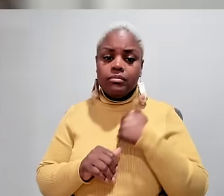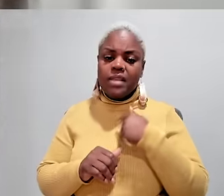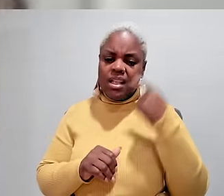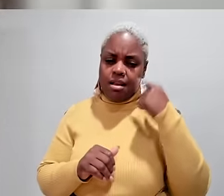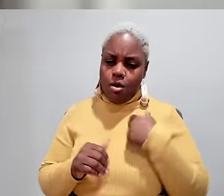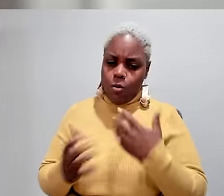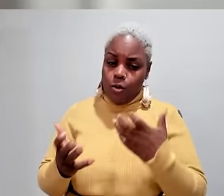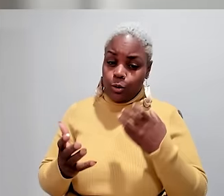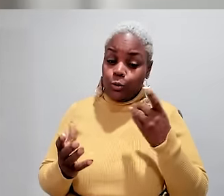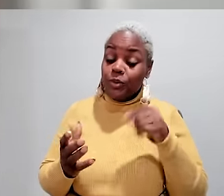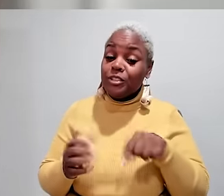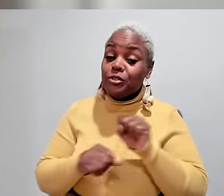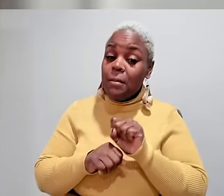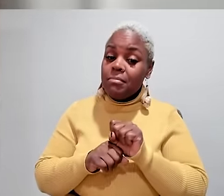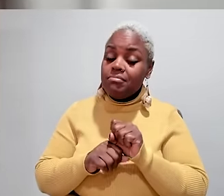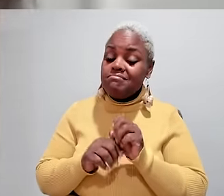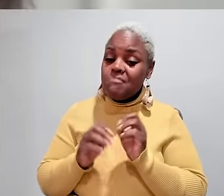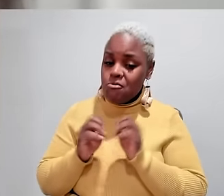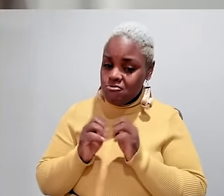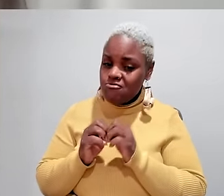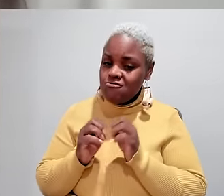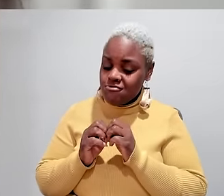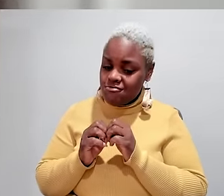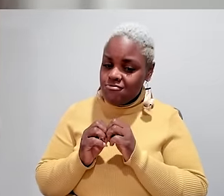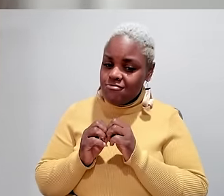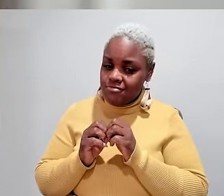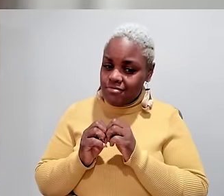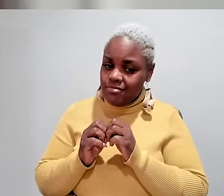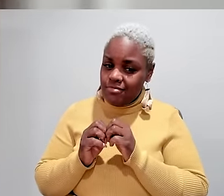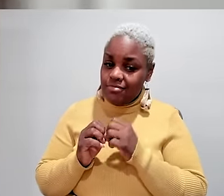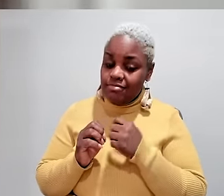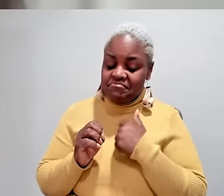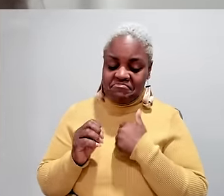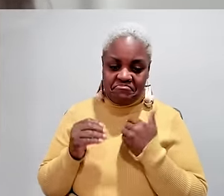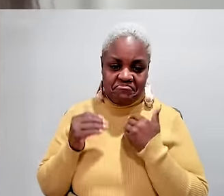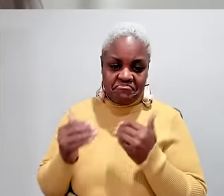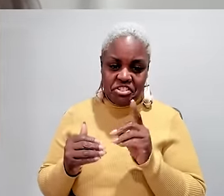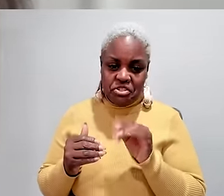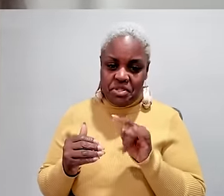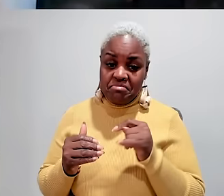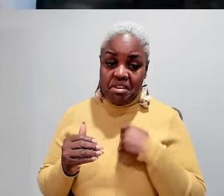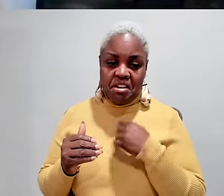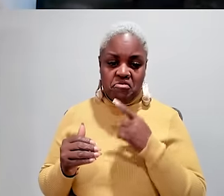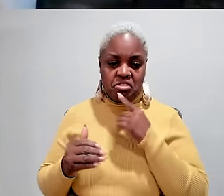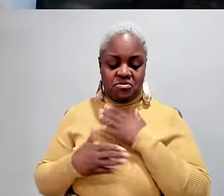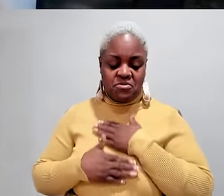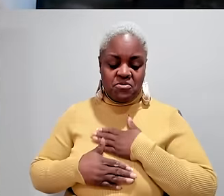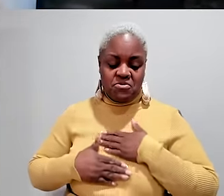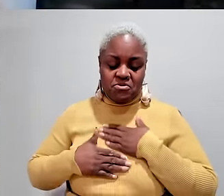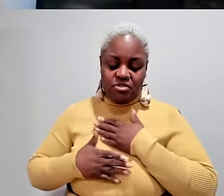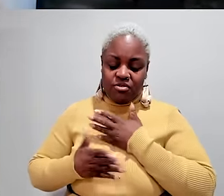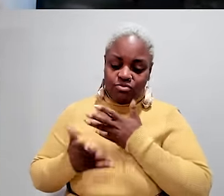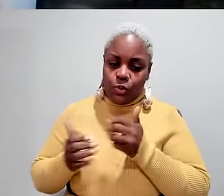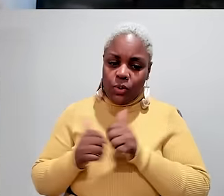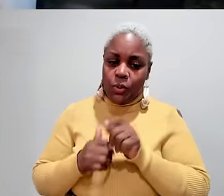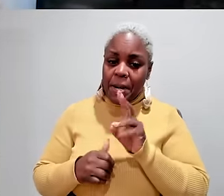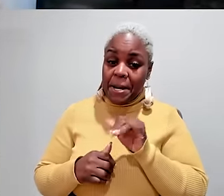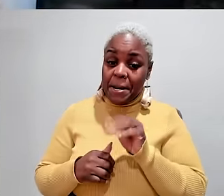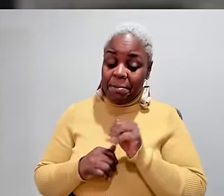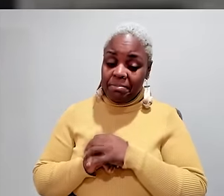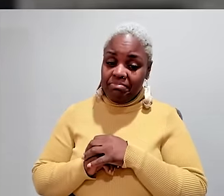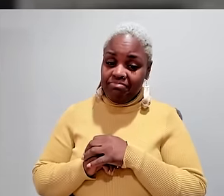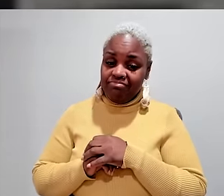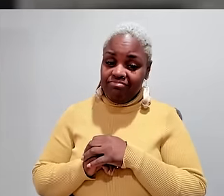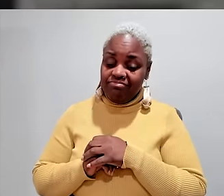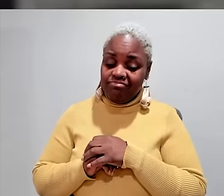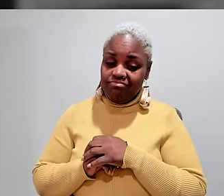And he said, I think I want to do this job more. He said, I can do it. And he said, I really enjoy spending time